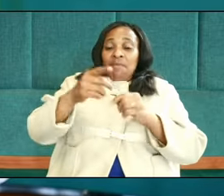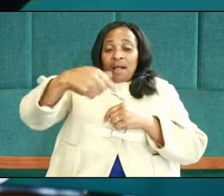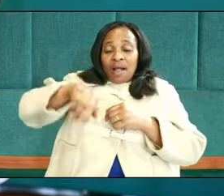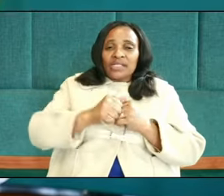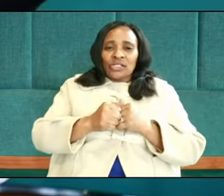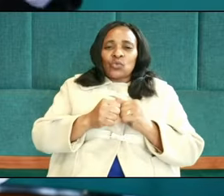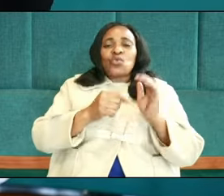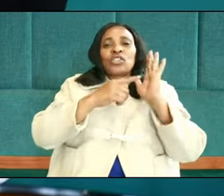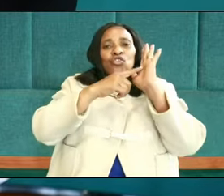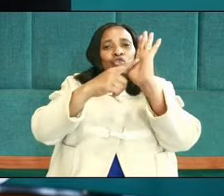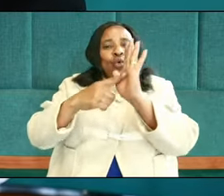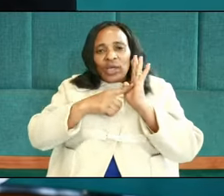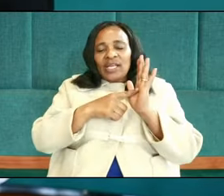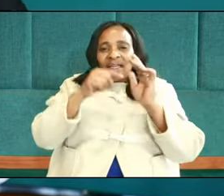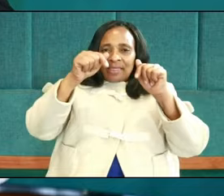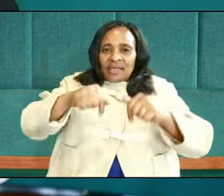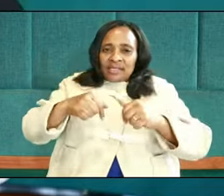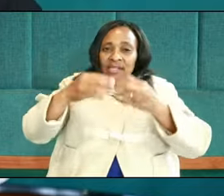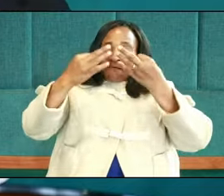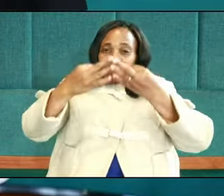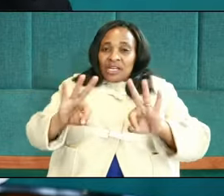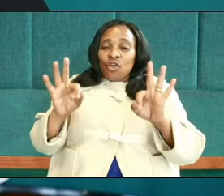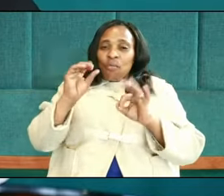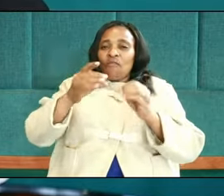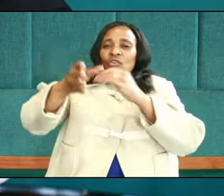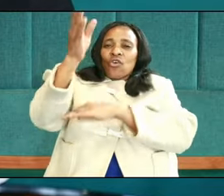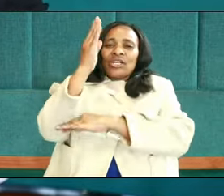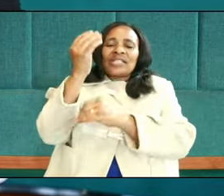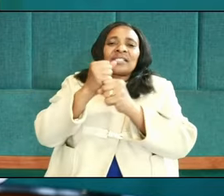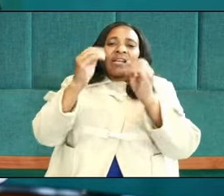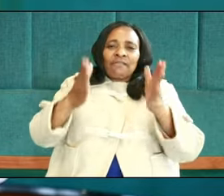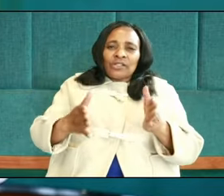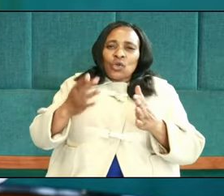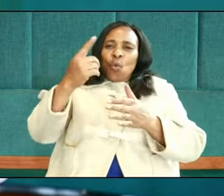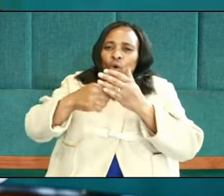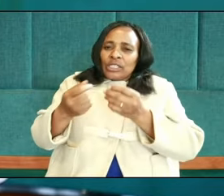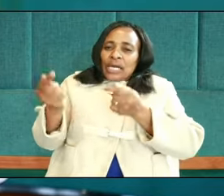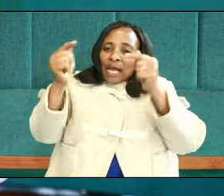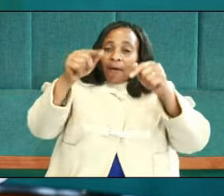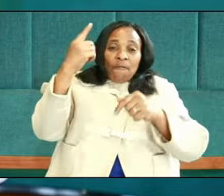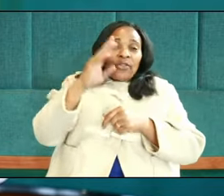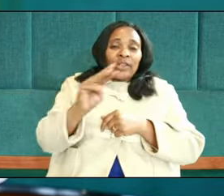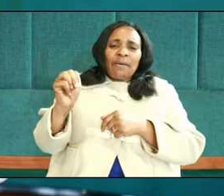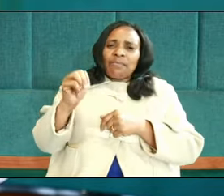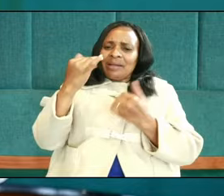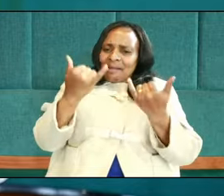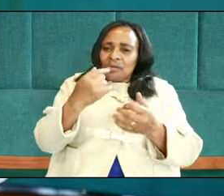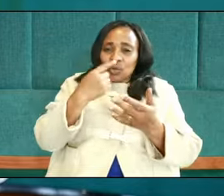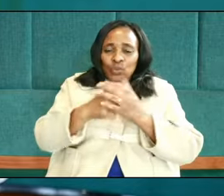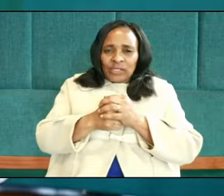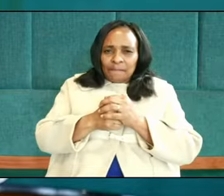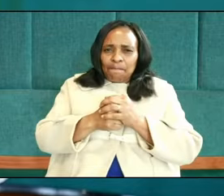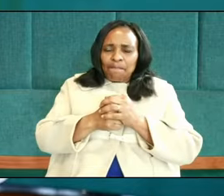reflected on the redemption of God, the salvation that God had rocked for them, they wrote this psalm.